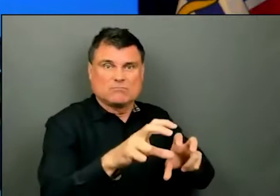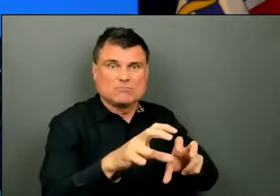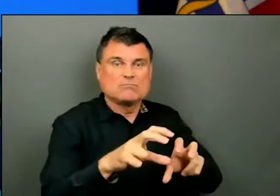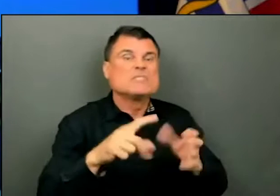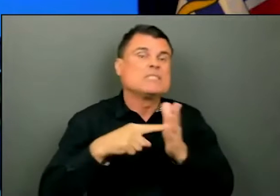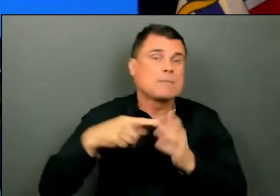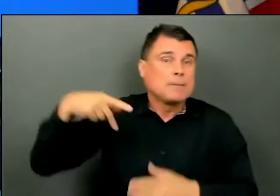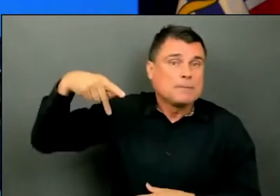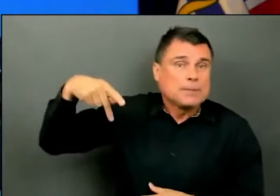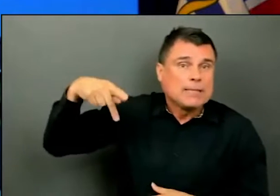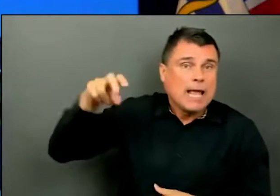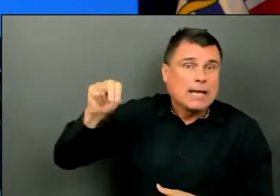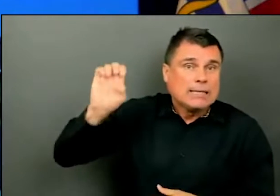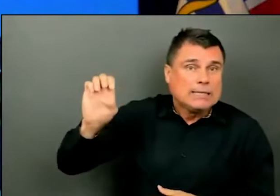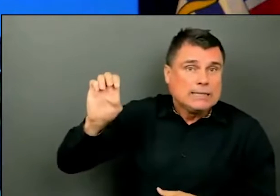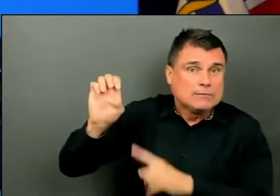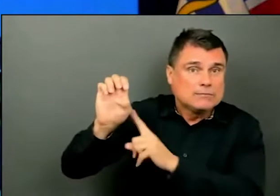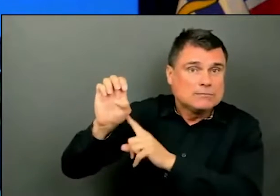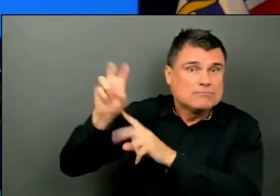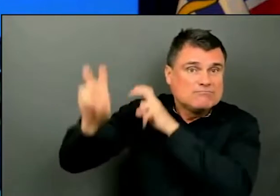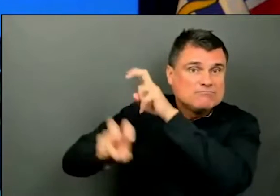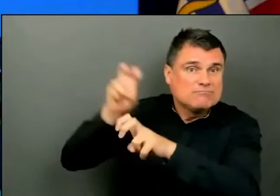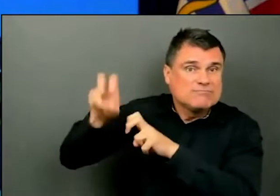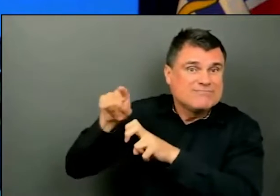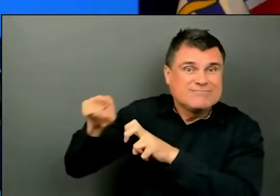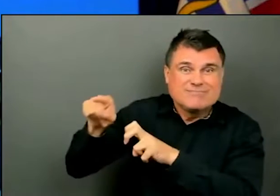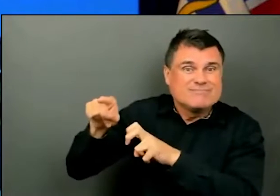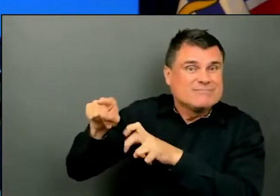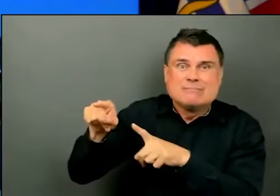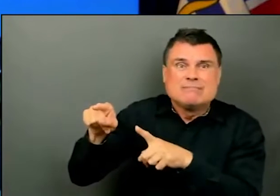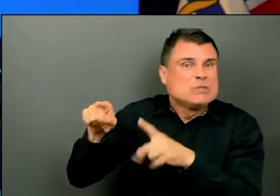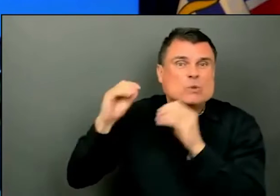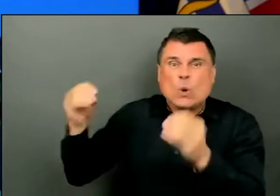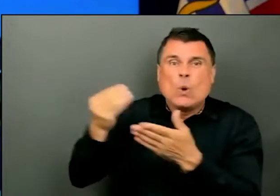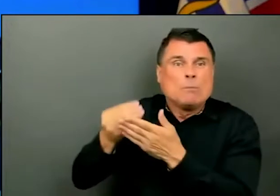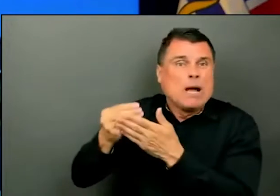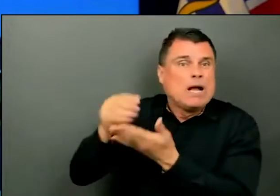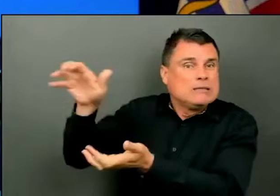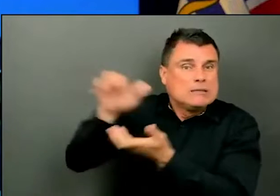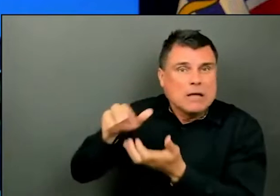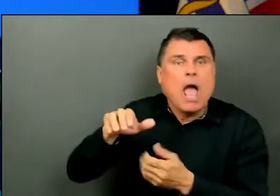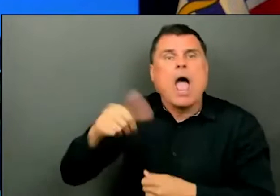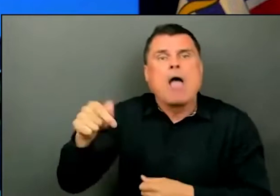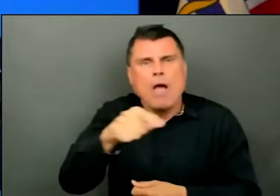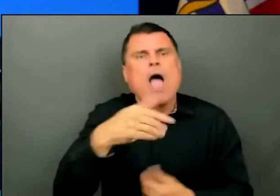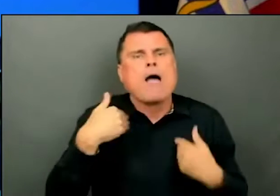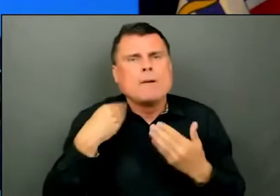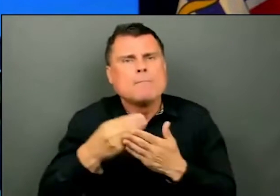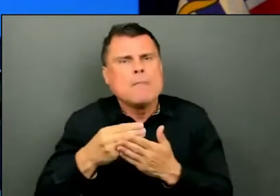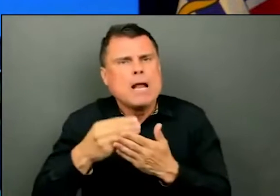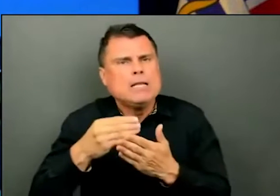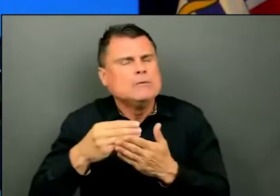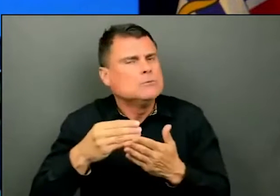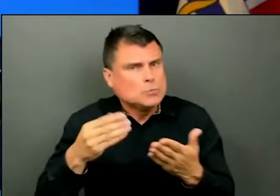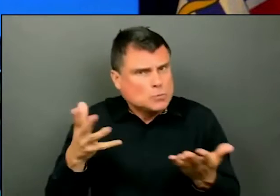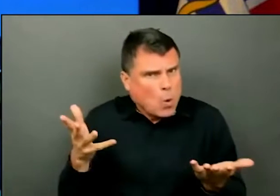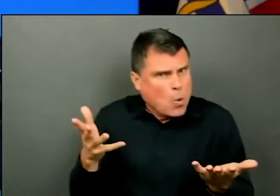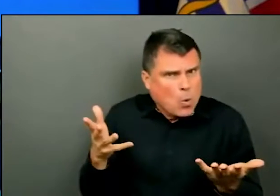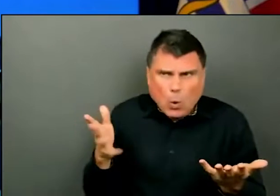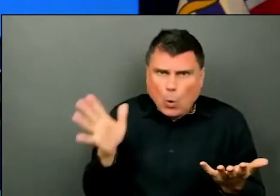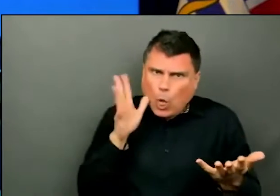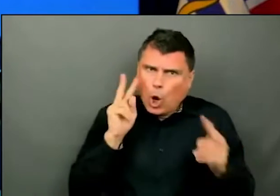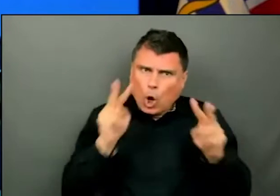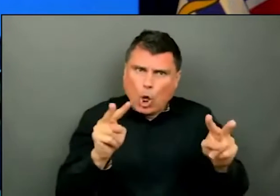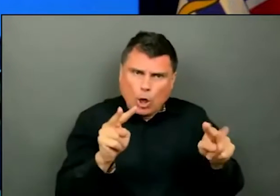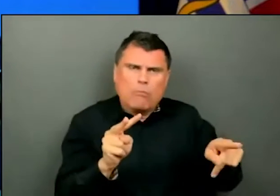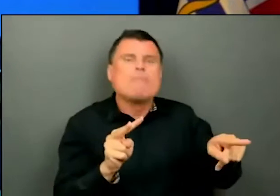who have received almost no financial support? So is that weighed in here? And are you unfairly putting